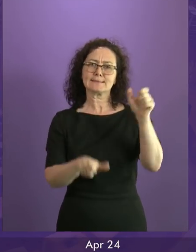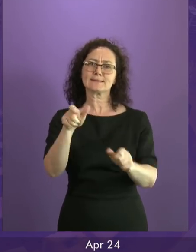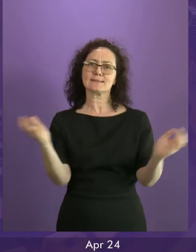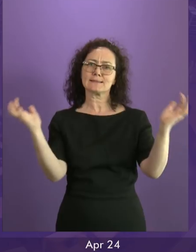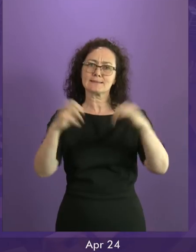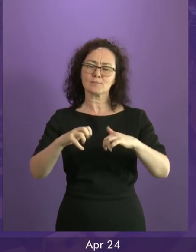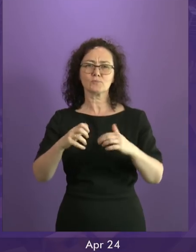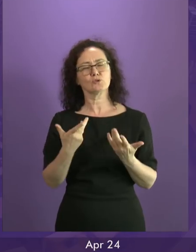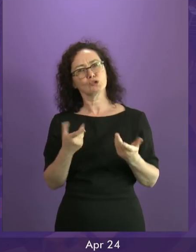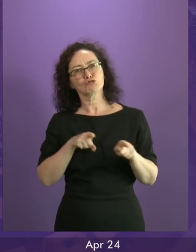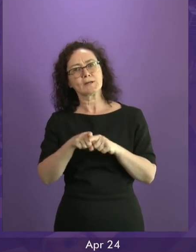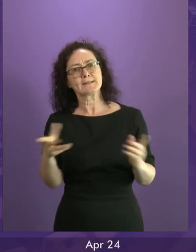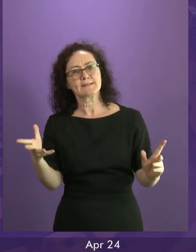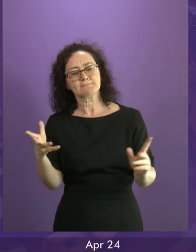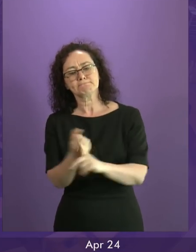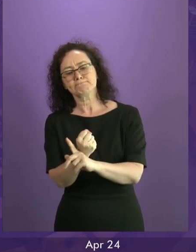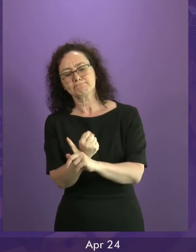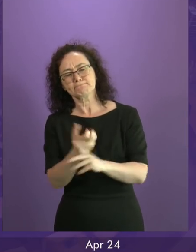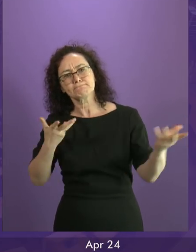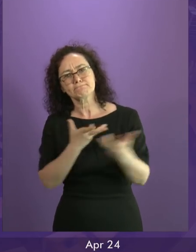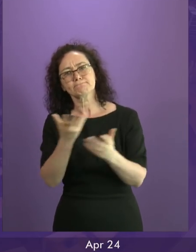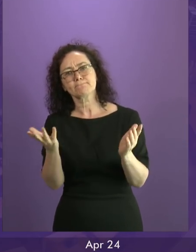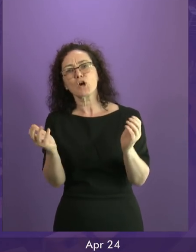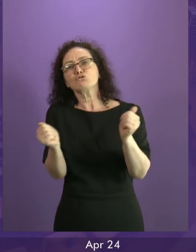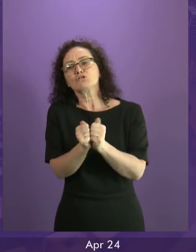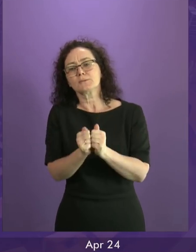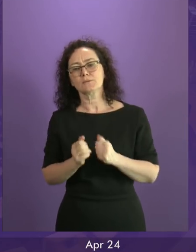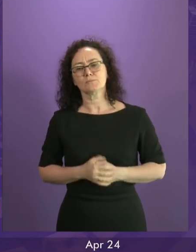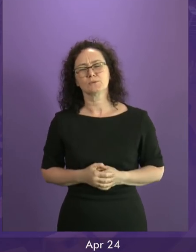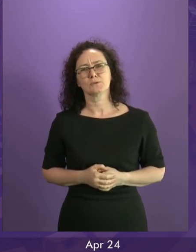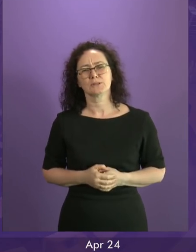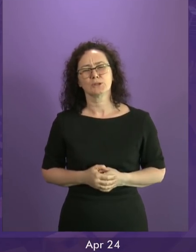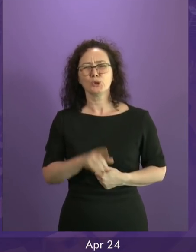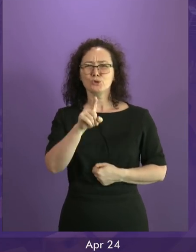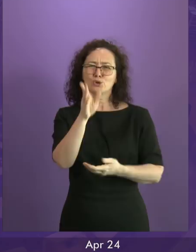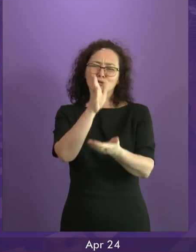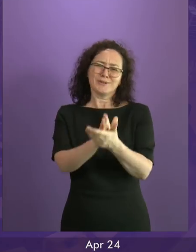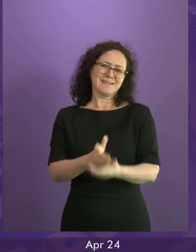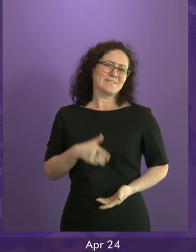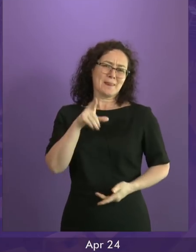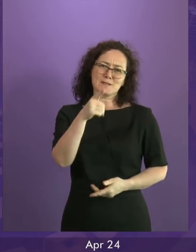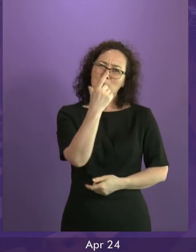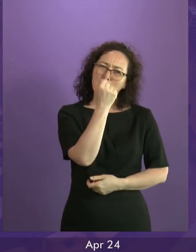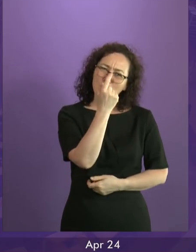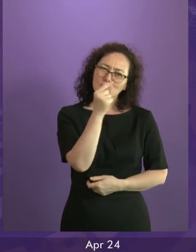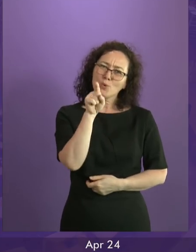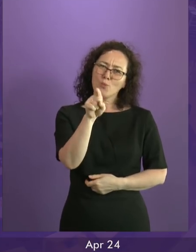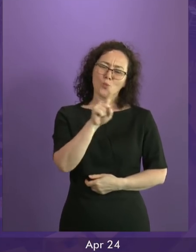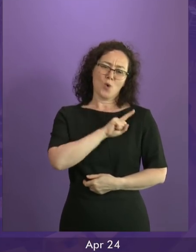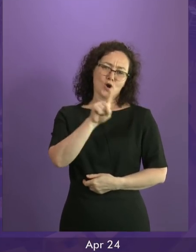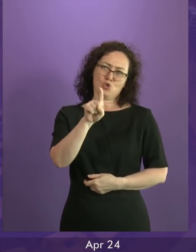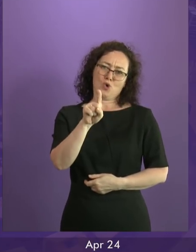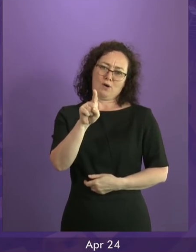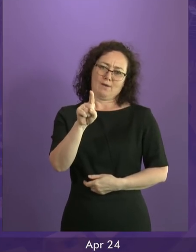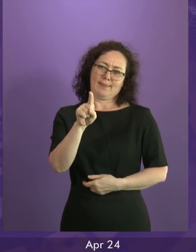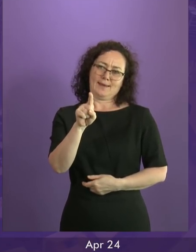consensus. Does the First Minister really think this is possible when her nationalist agenda is driven